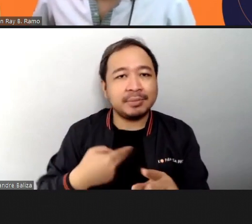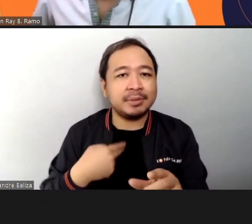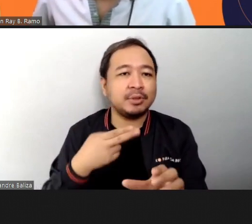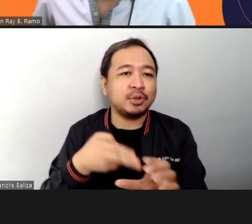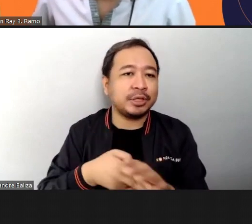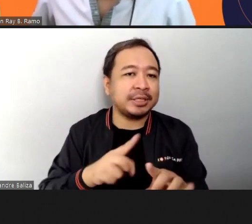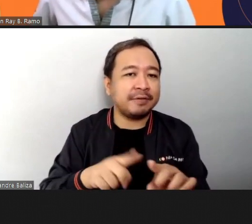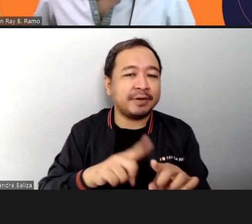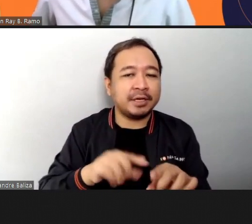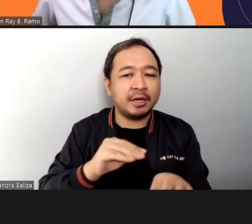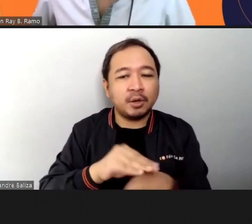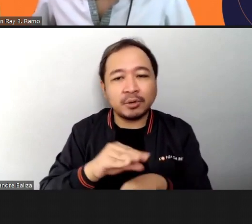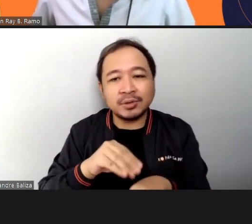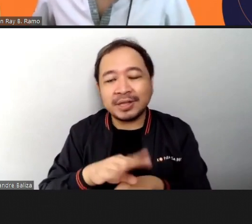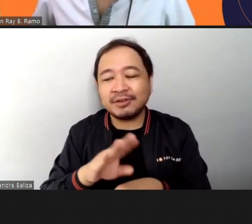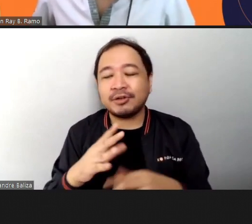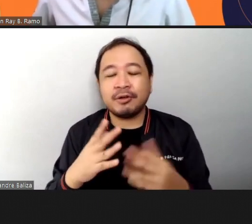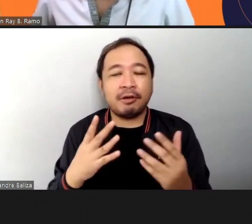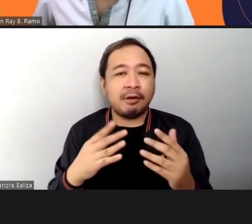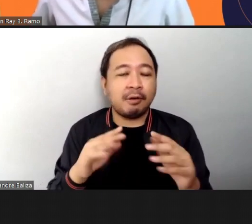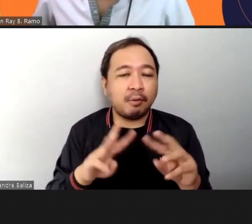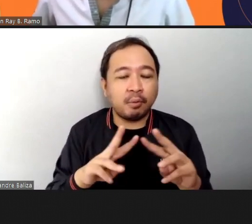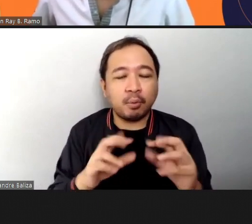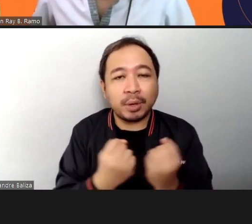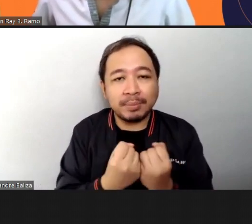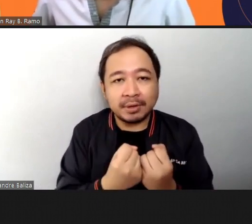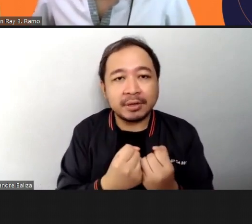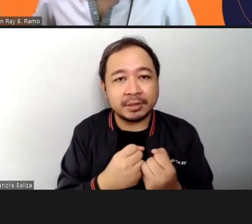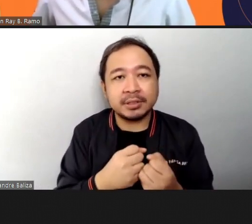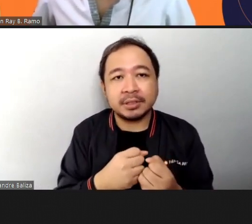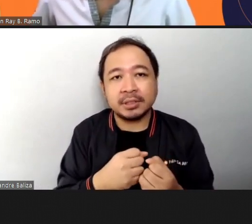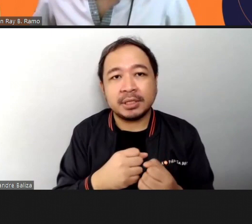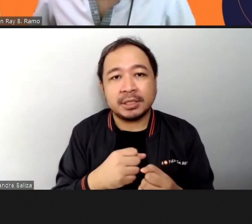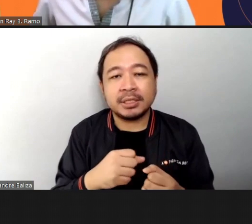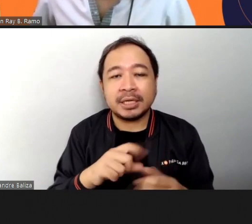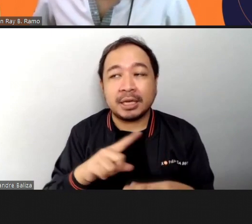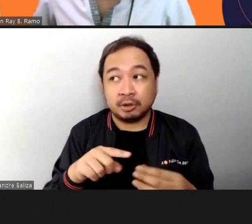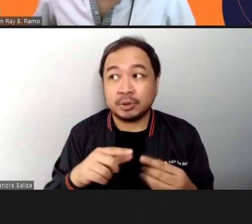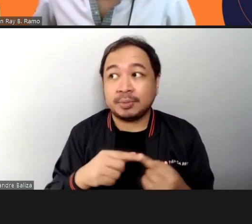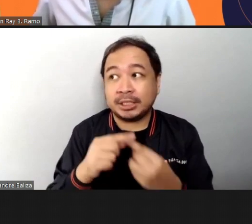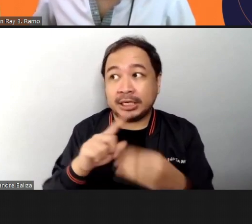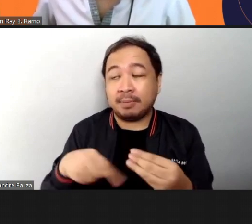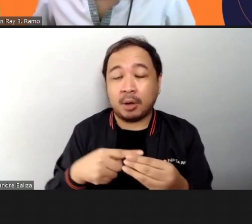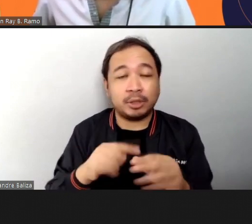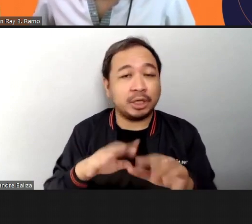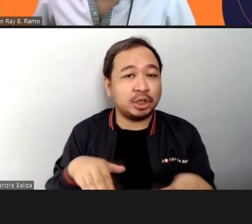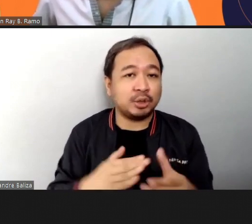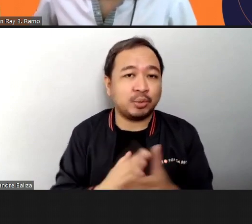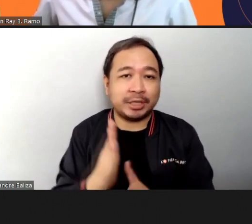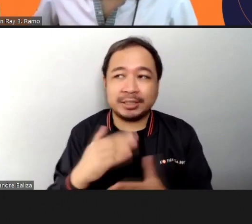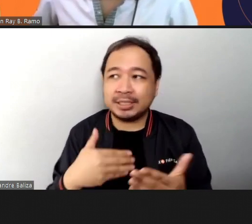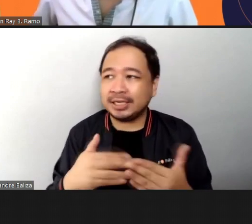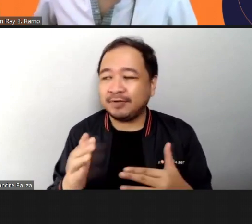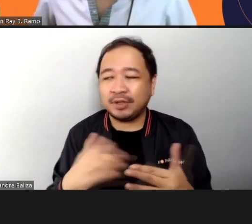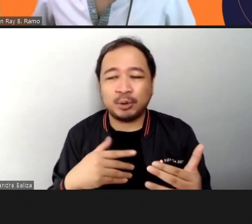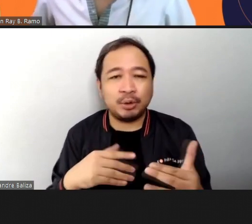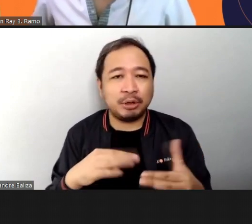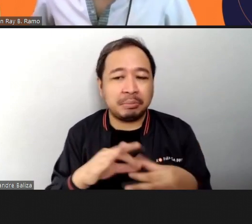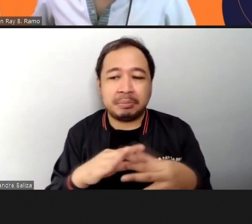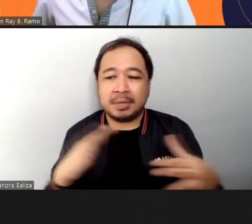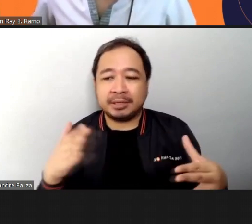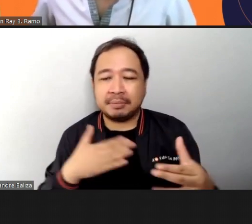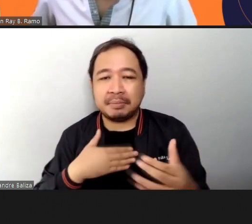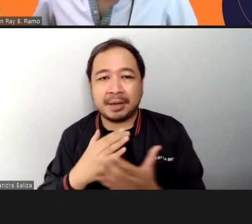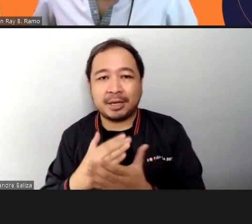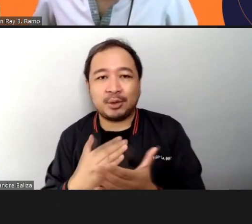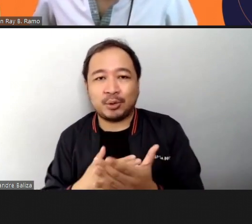consultations webinars especially about the children's right and I enjoy that topic kahit away siya sa namimiss ko kasi yung course ko